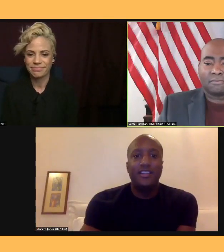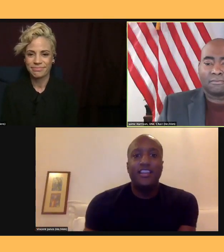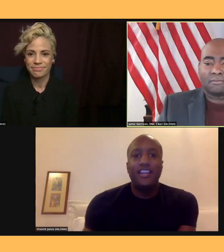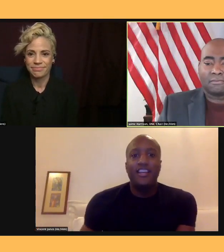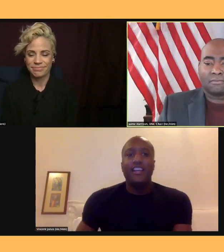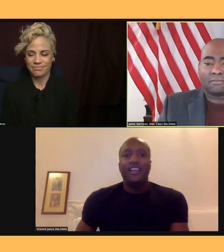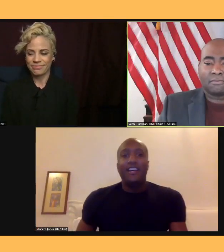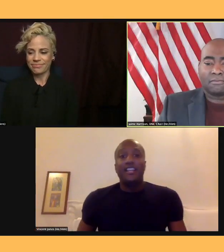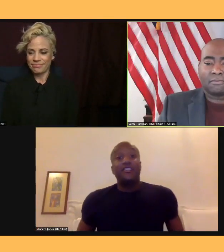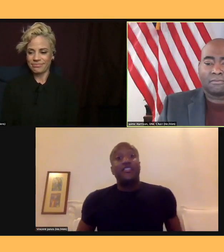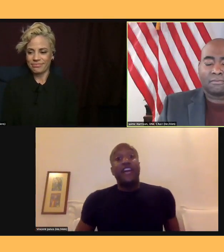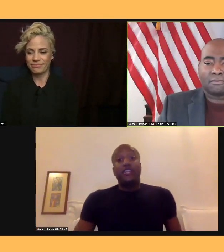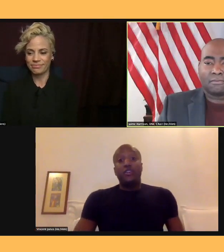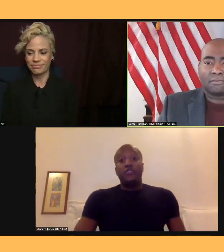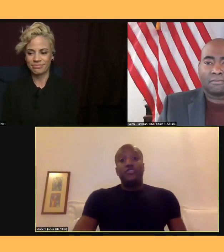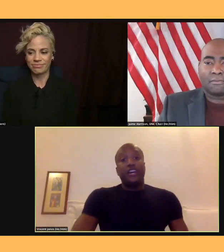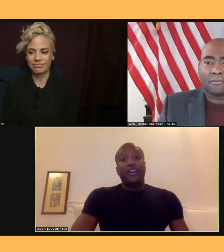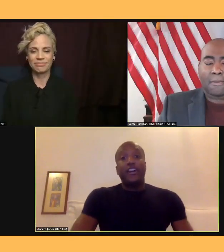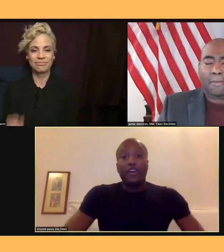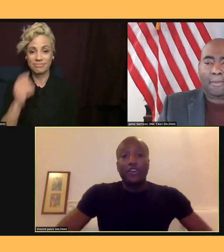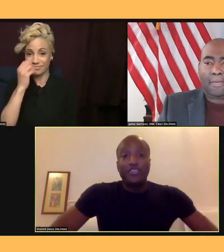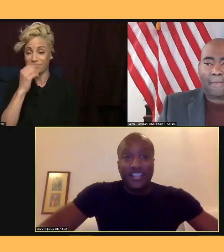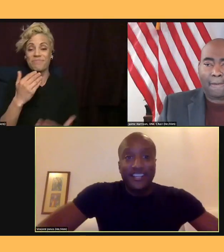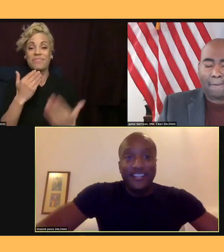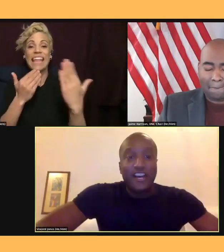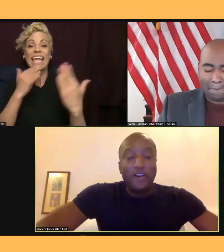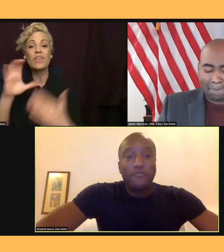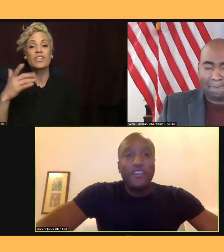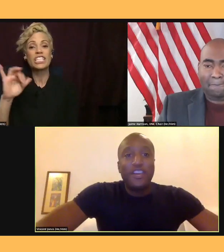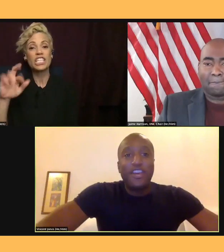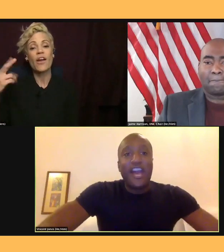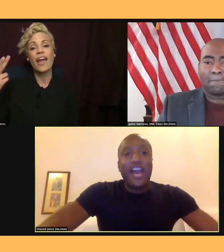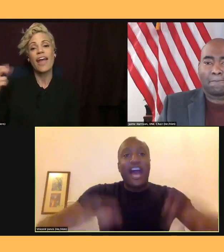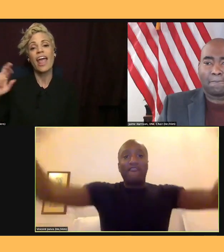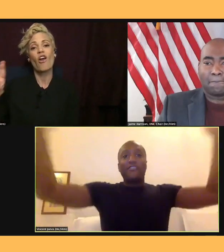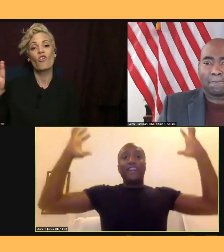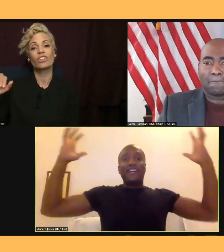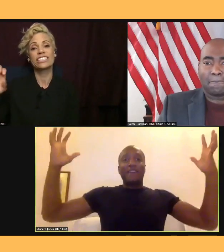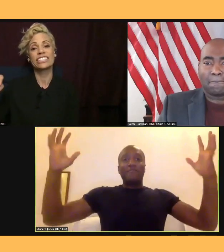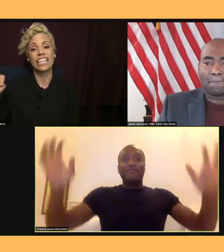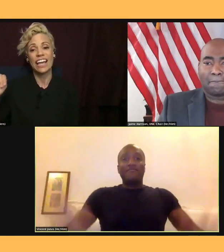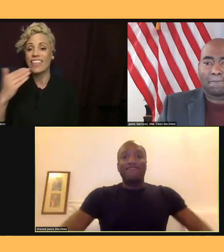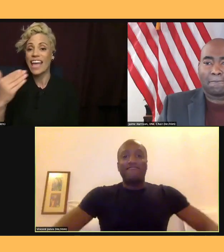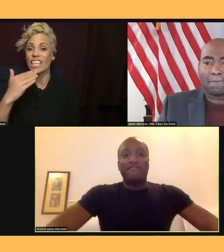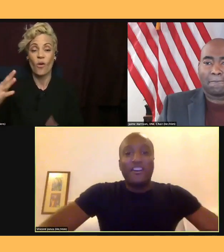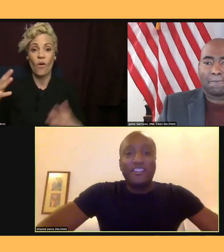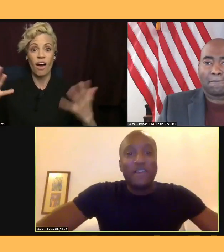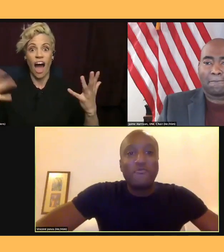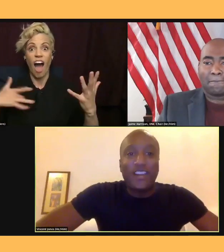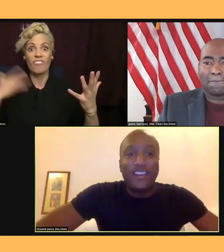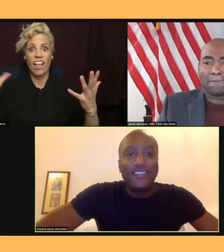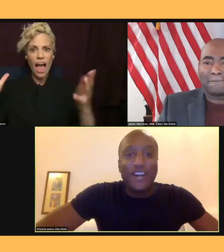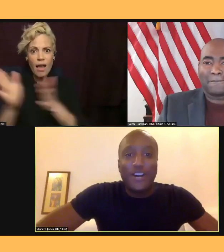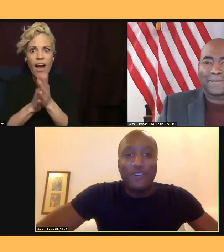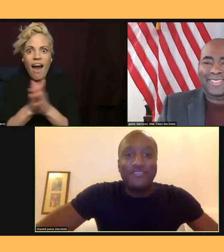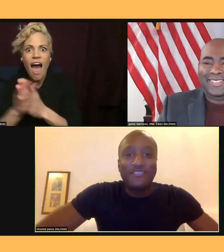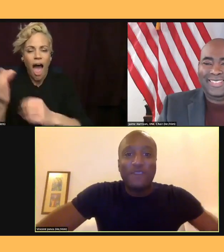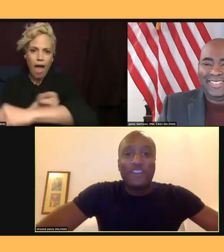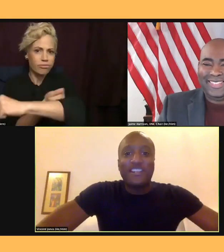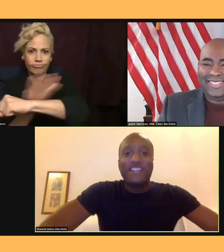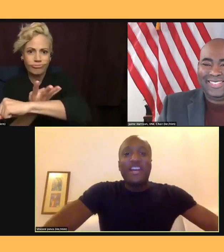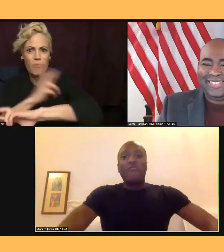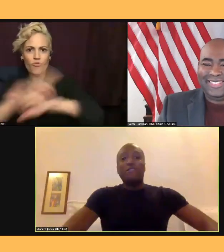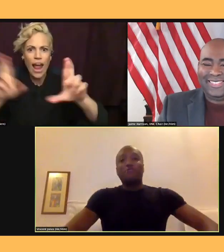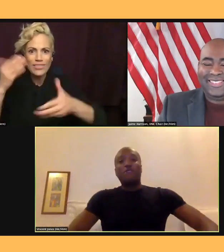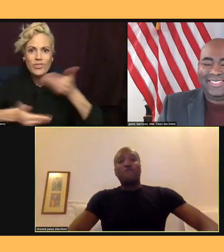Thank you Chair Harrison. I feel like I'm fired up and ready to go. I wish we